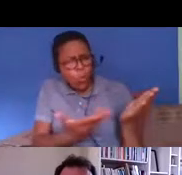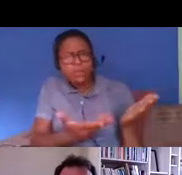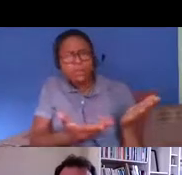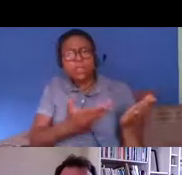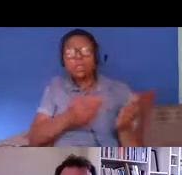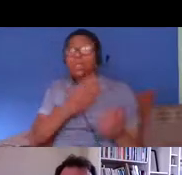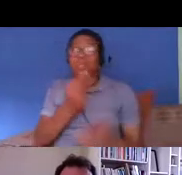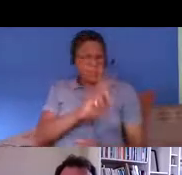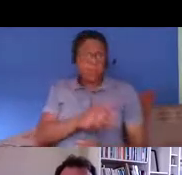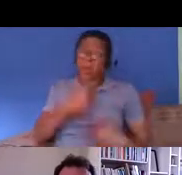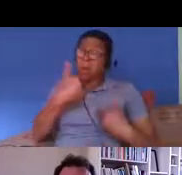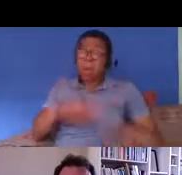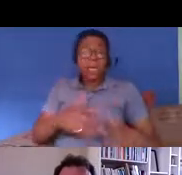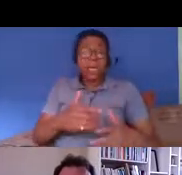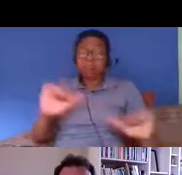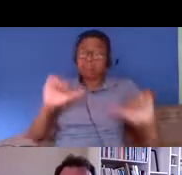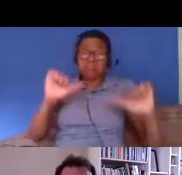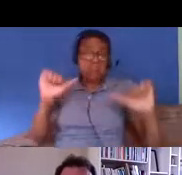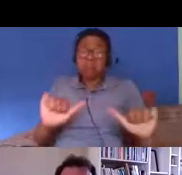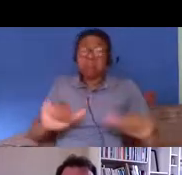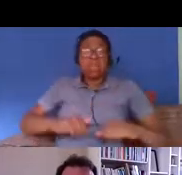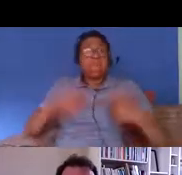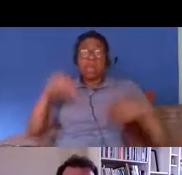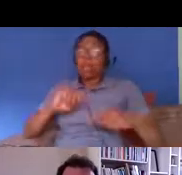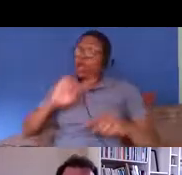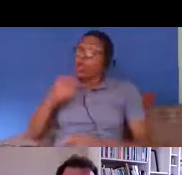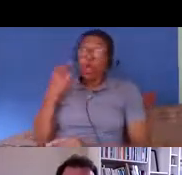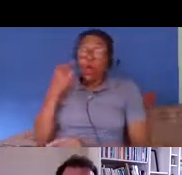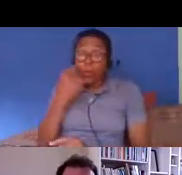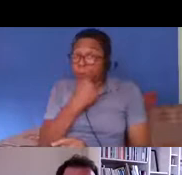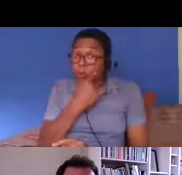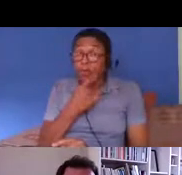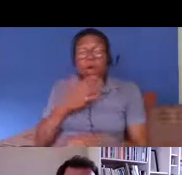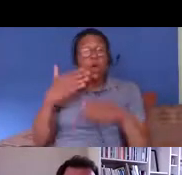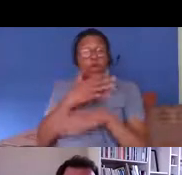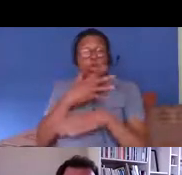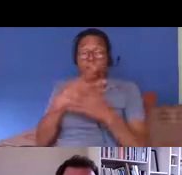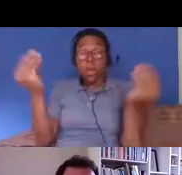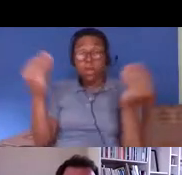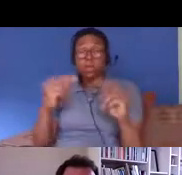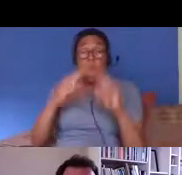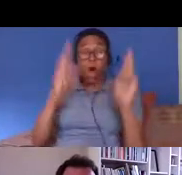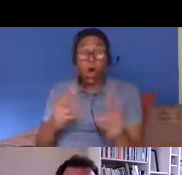perfectly lawfully and had been for decades they weren't able to prove it and they suffered horrendously um as a consequence